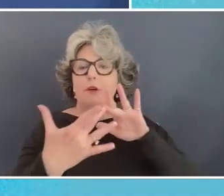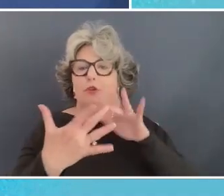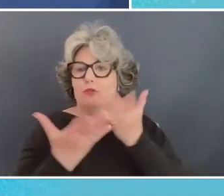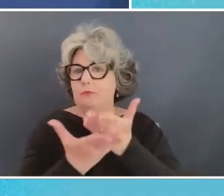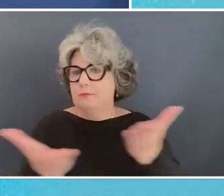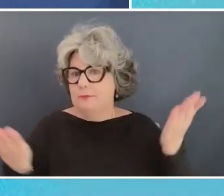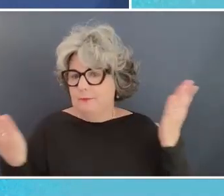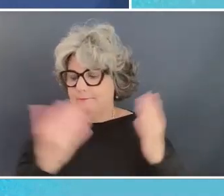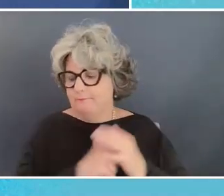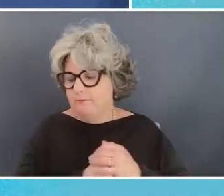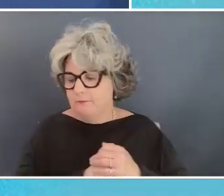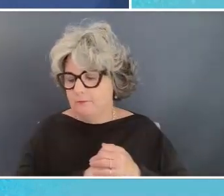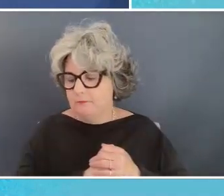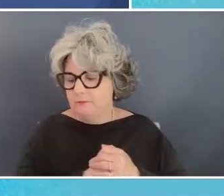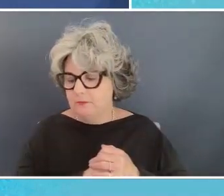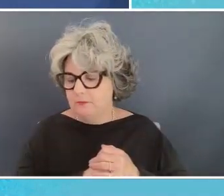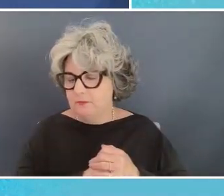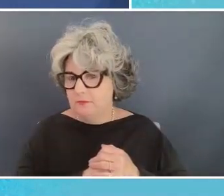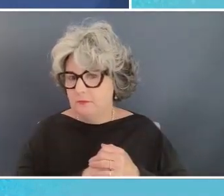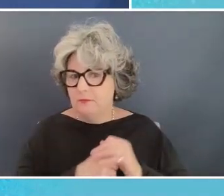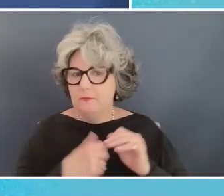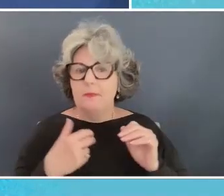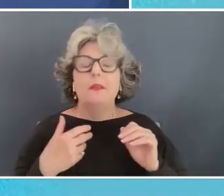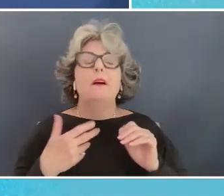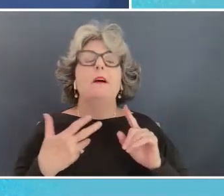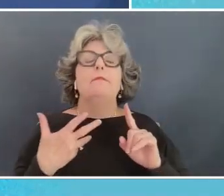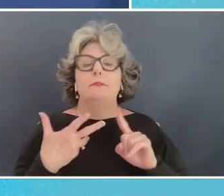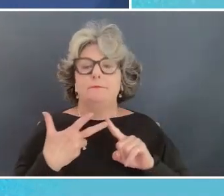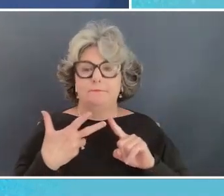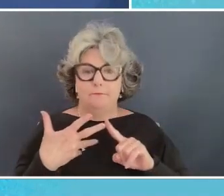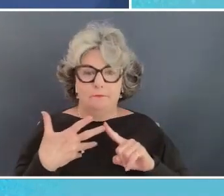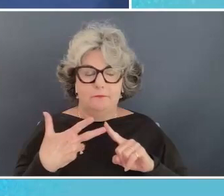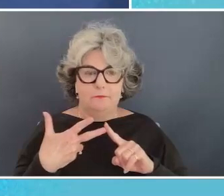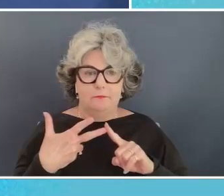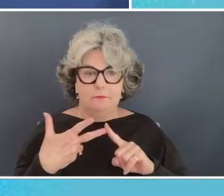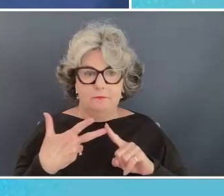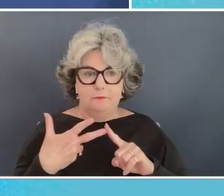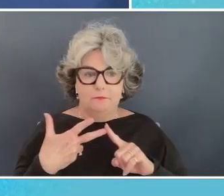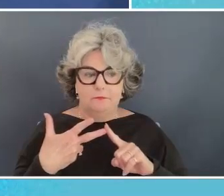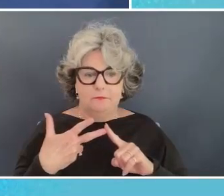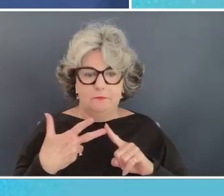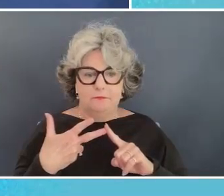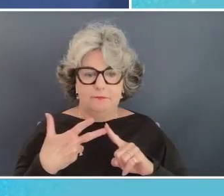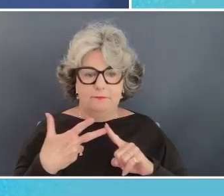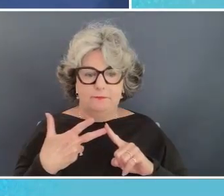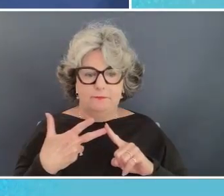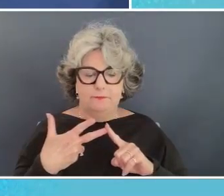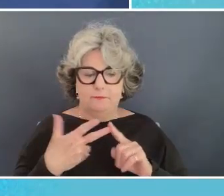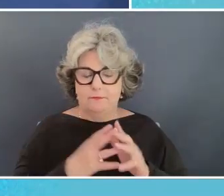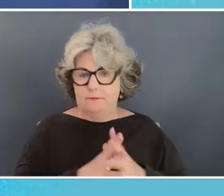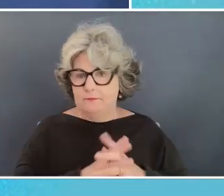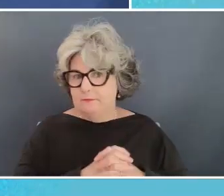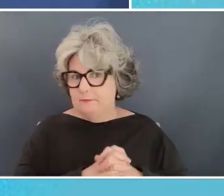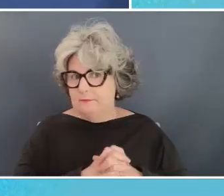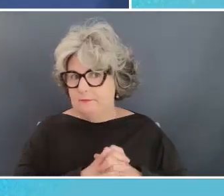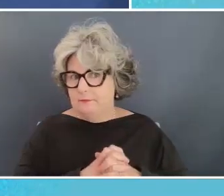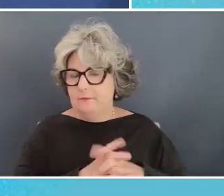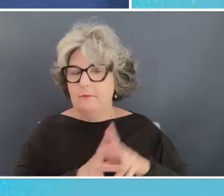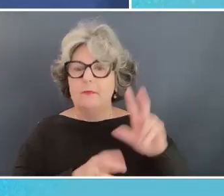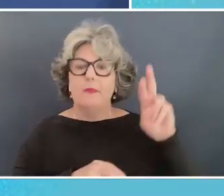okay i'll give you the first uh rebecca